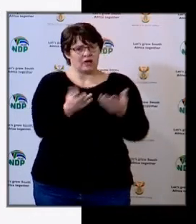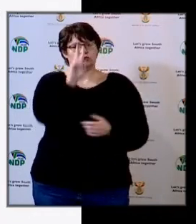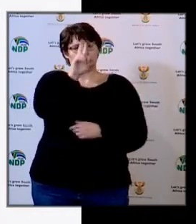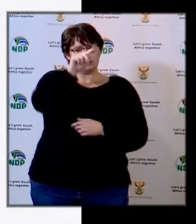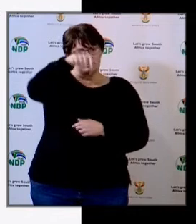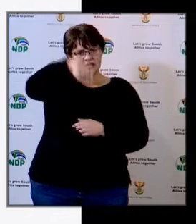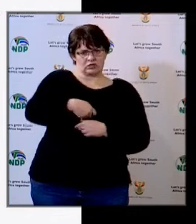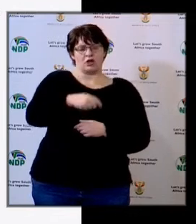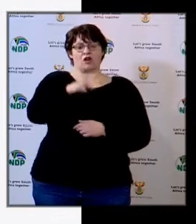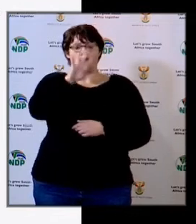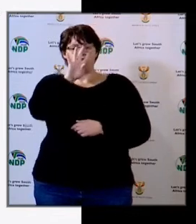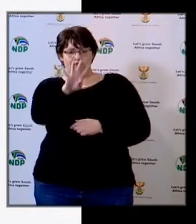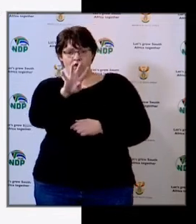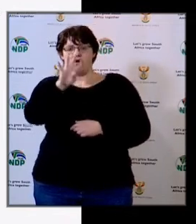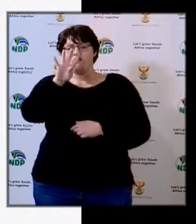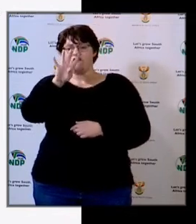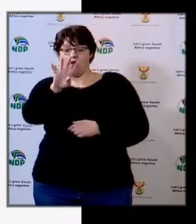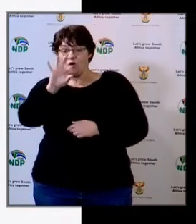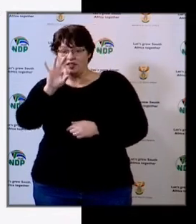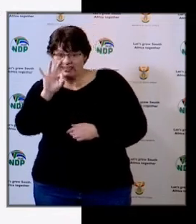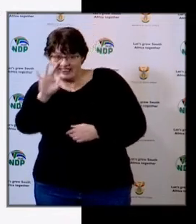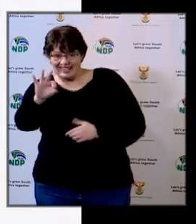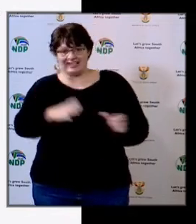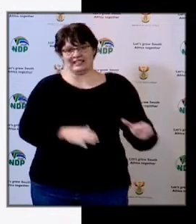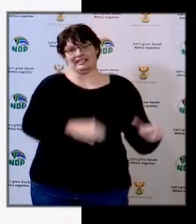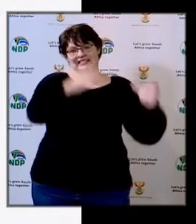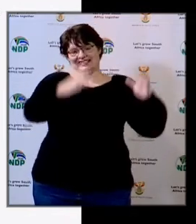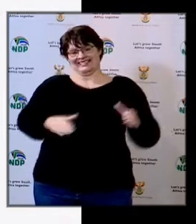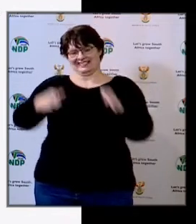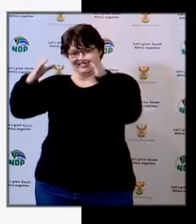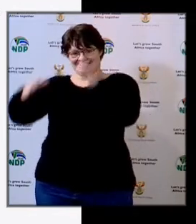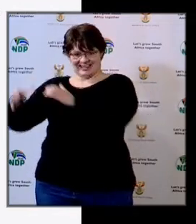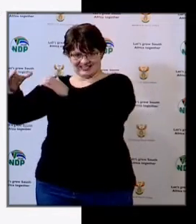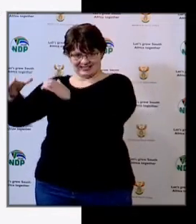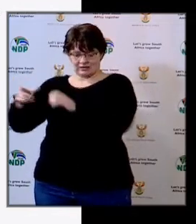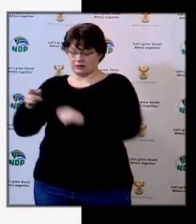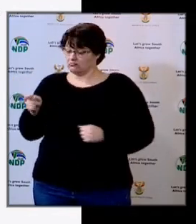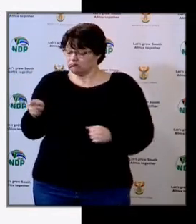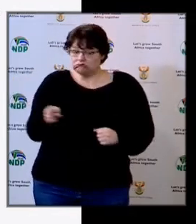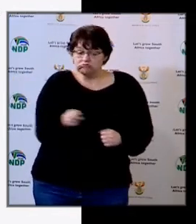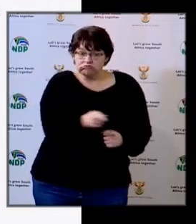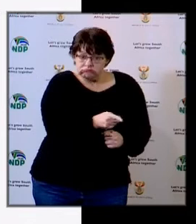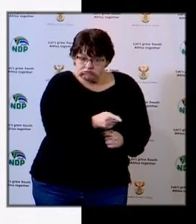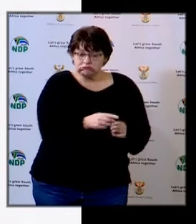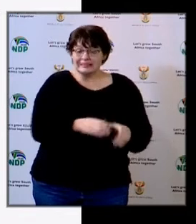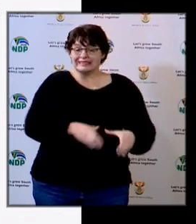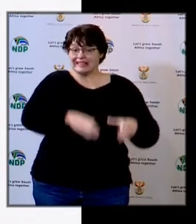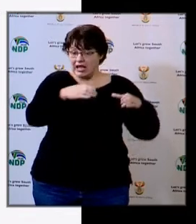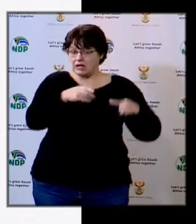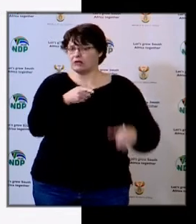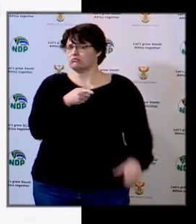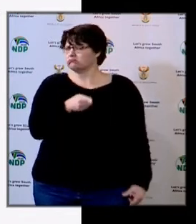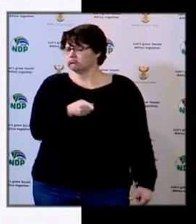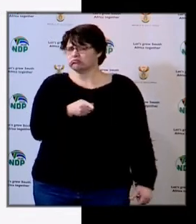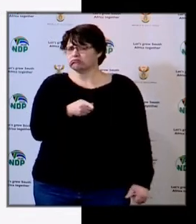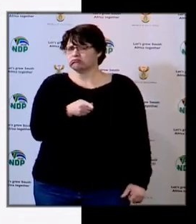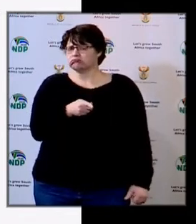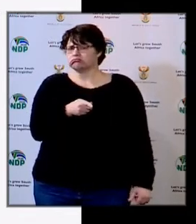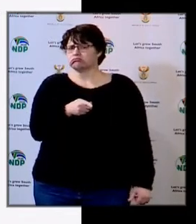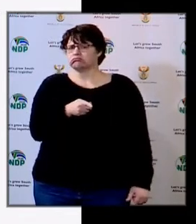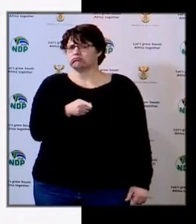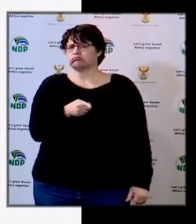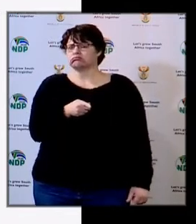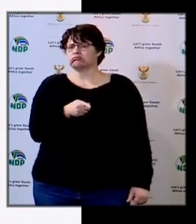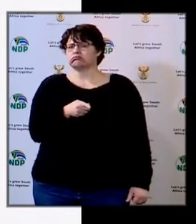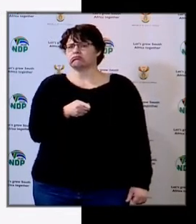,443 tanks. Those tanks, essentially most